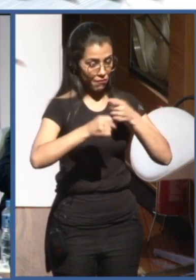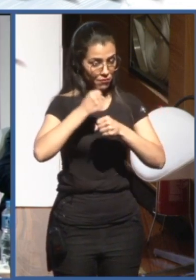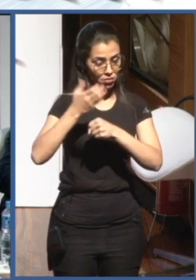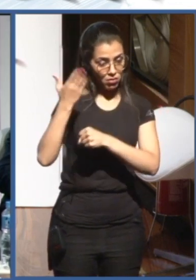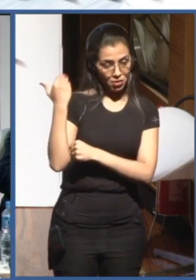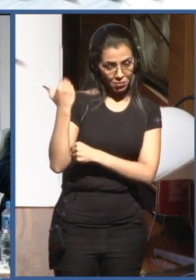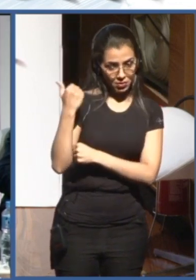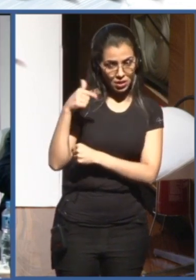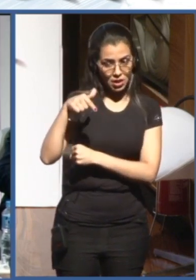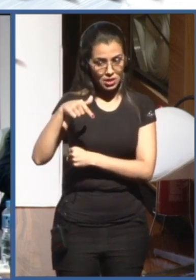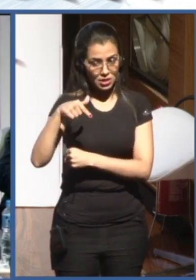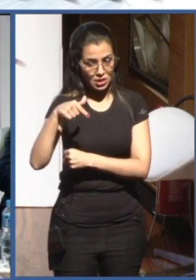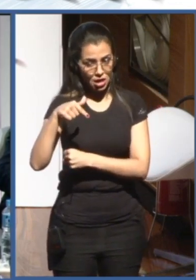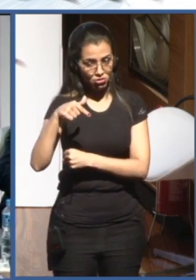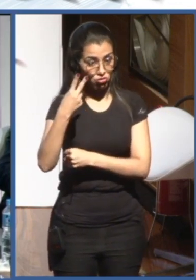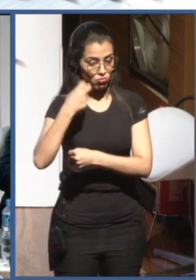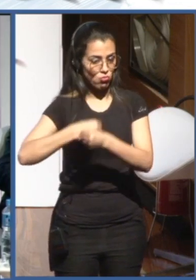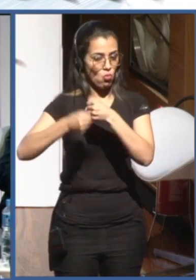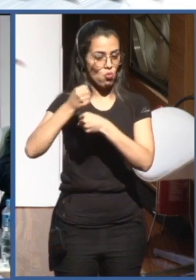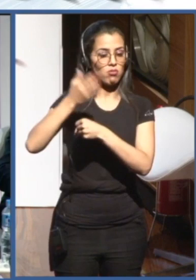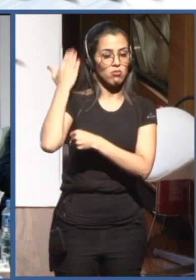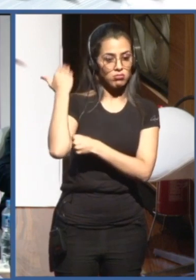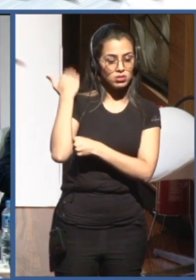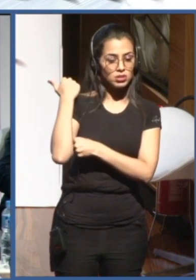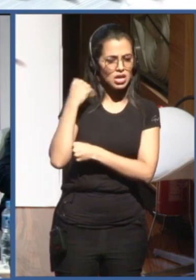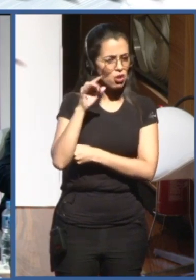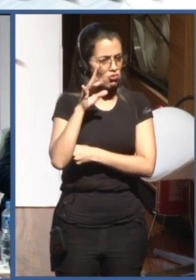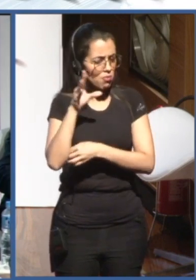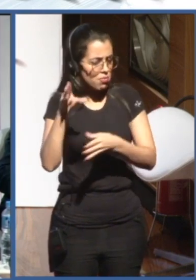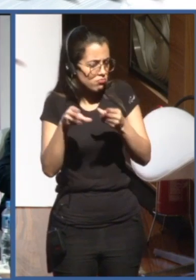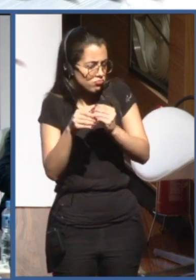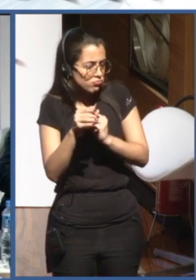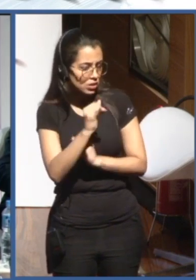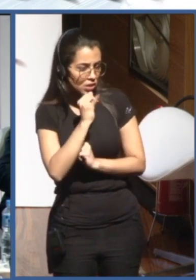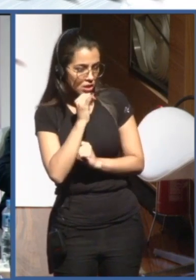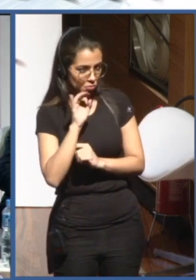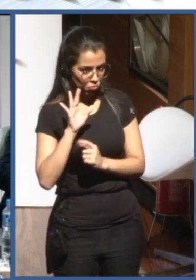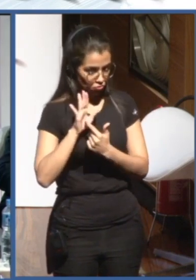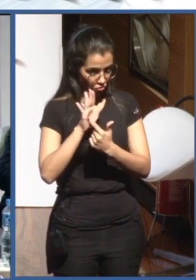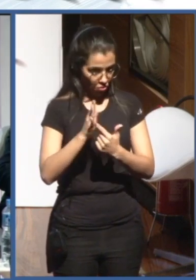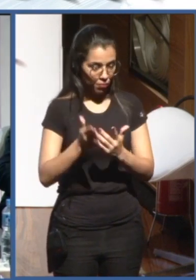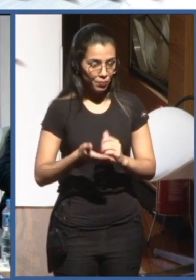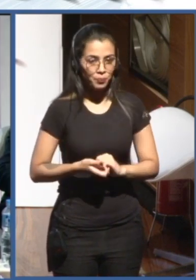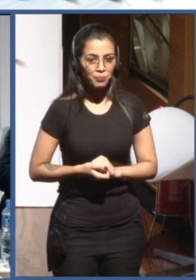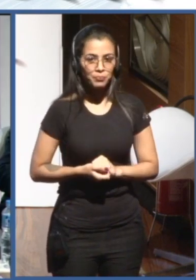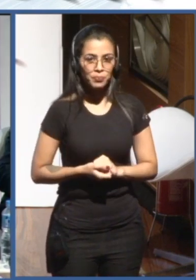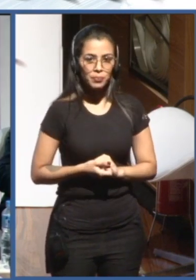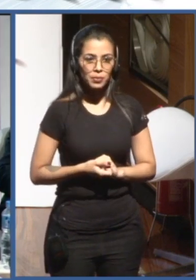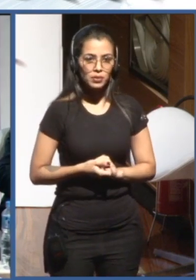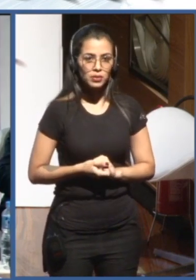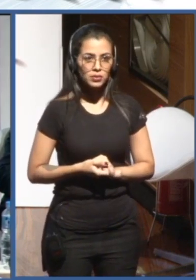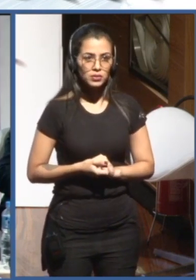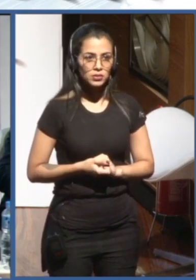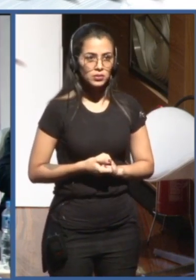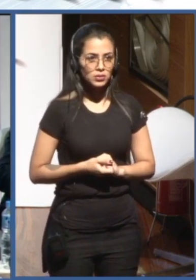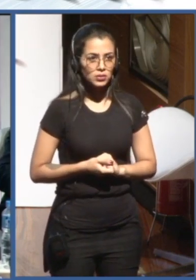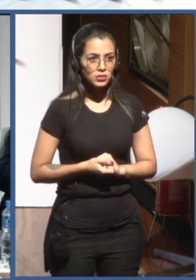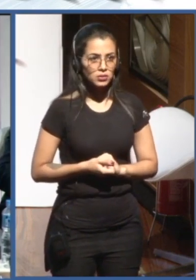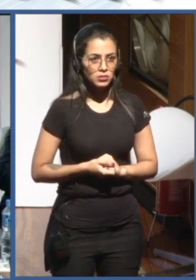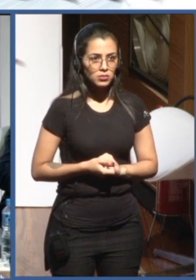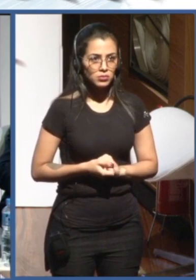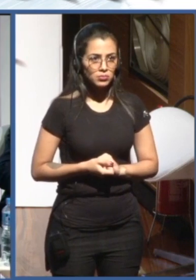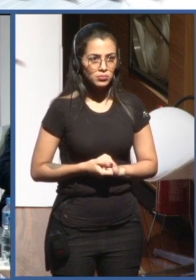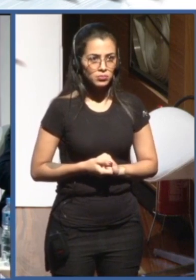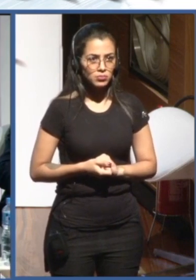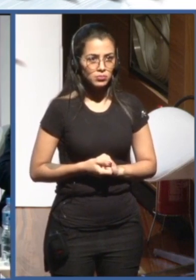just in terms of concrete outcomes that have impacted ITU and the UN agencies, we have an AI and health focus group that we have with